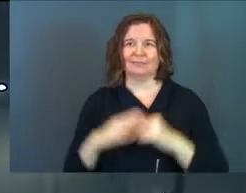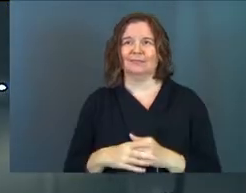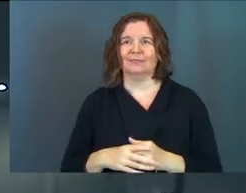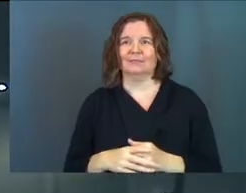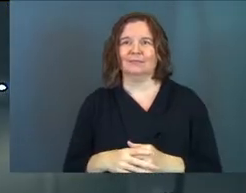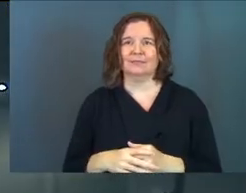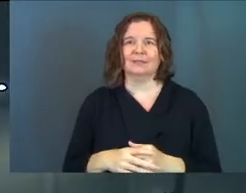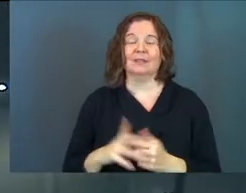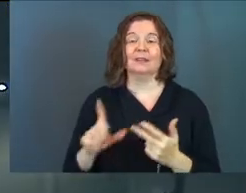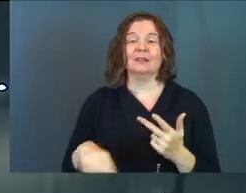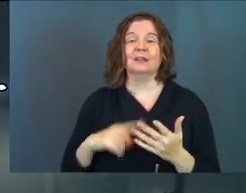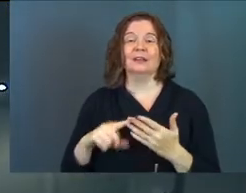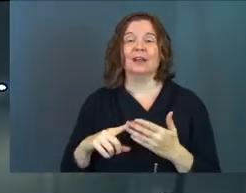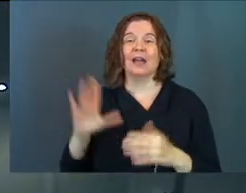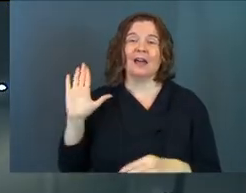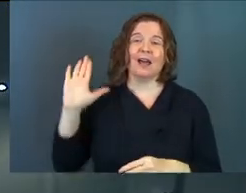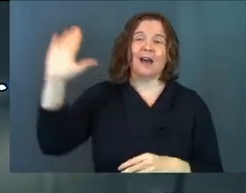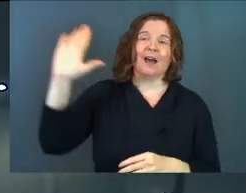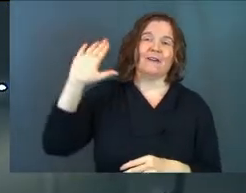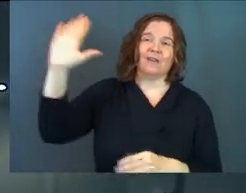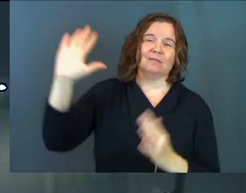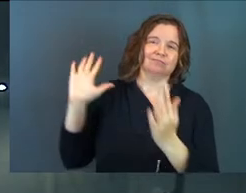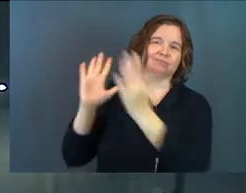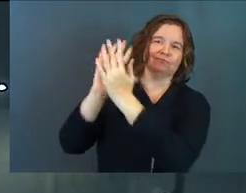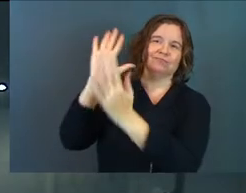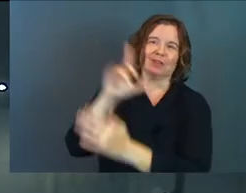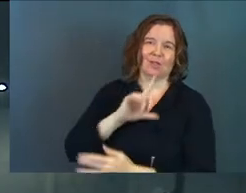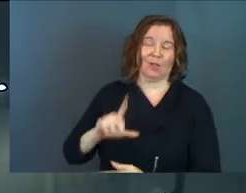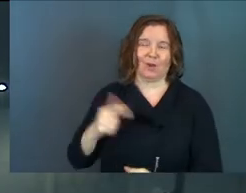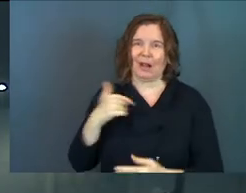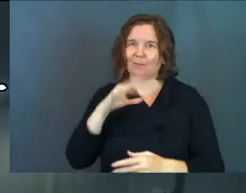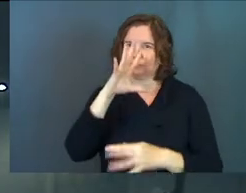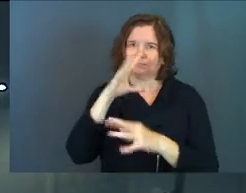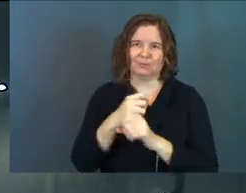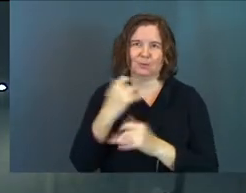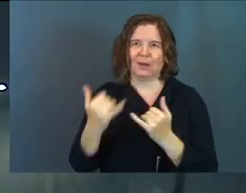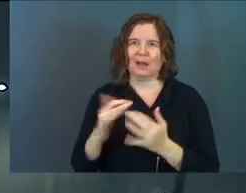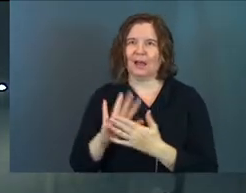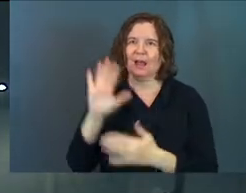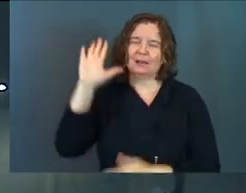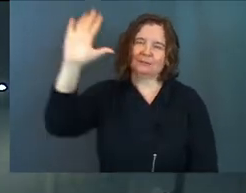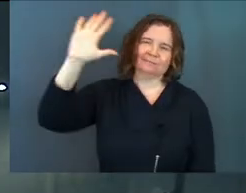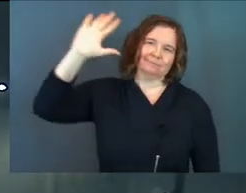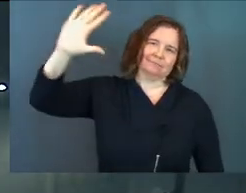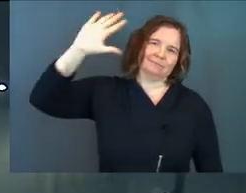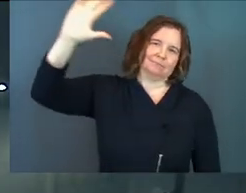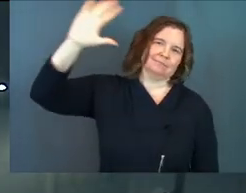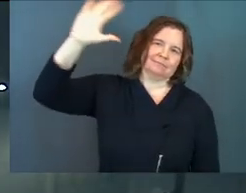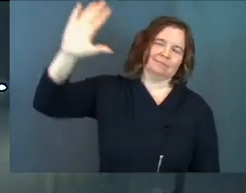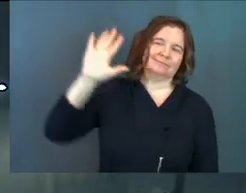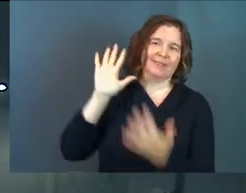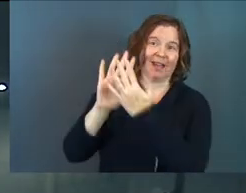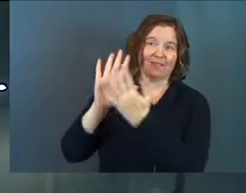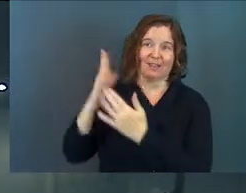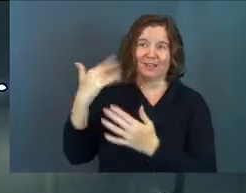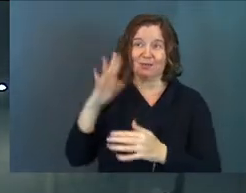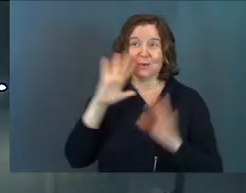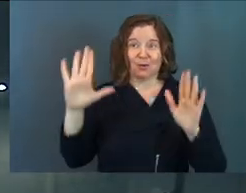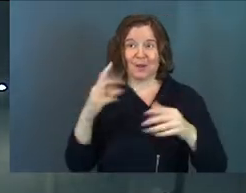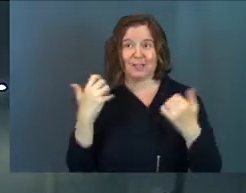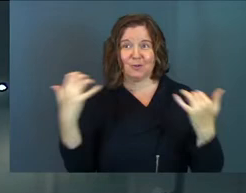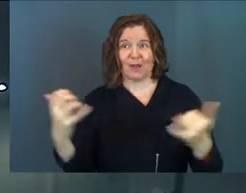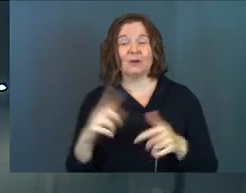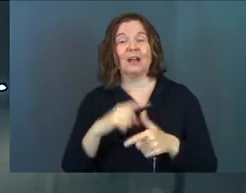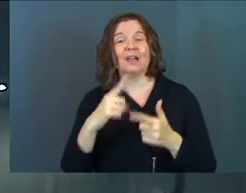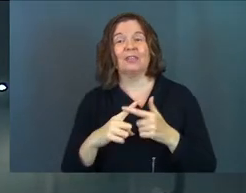right here. Next is high five the Lord. Like I'm so into this right now. I am high-fiving God. You guys are a great crowd, by the